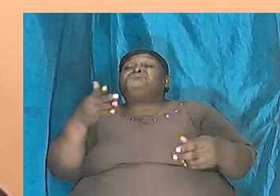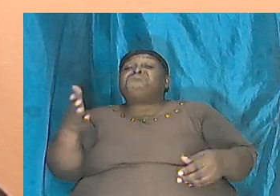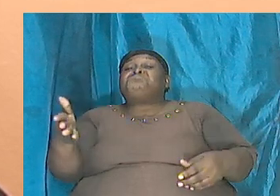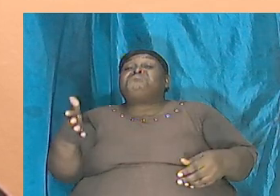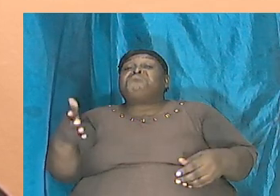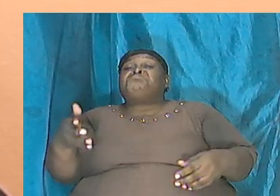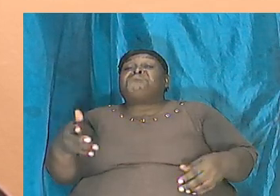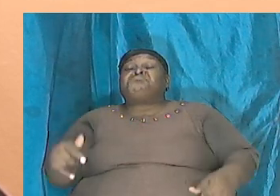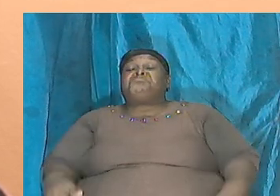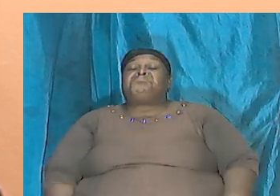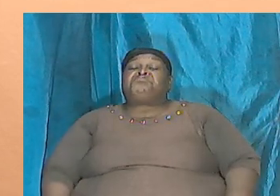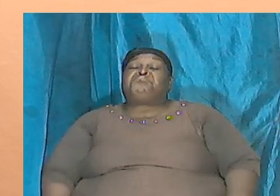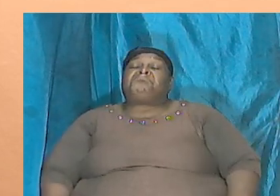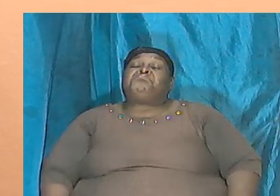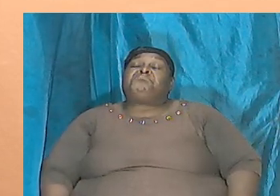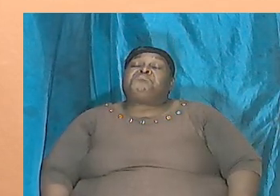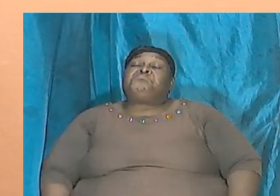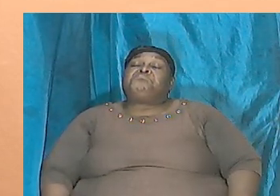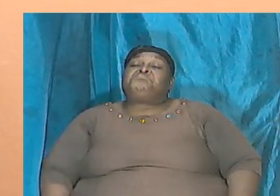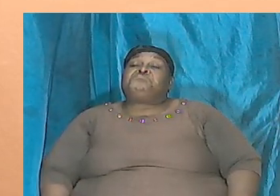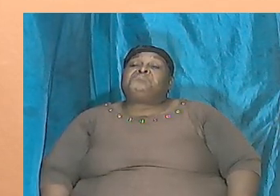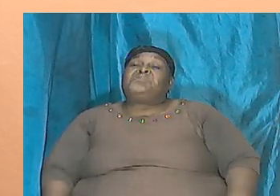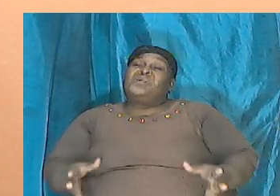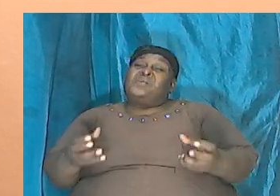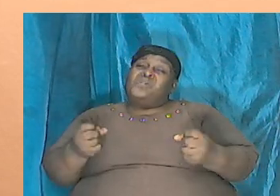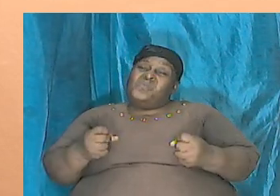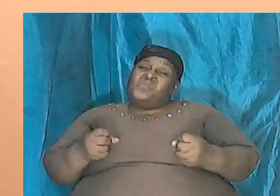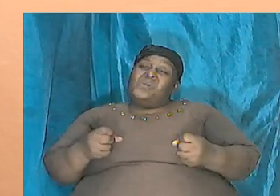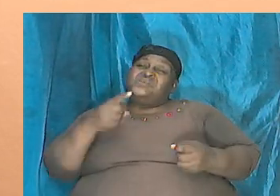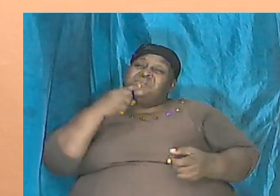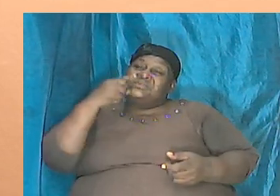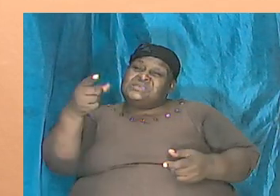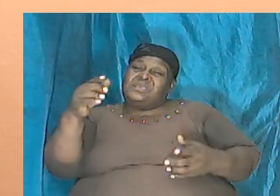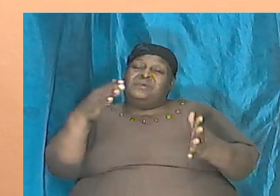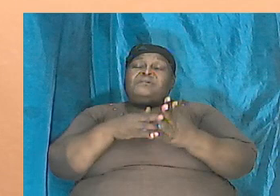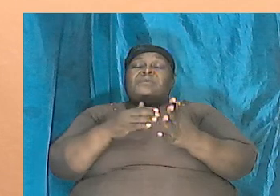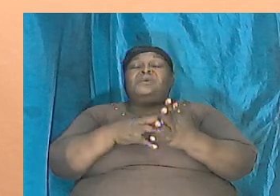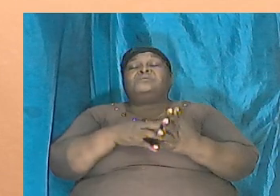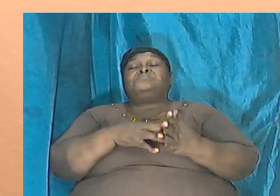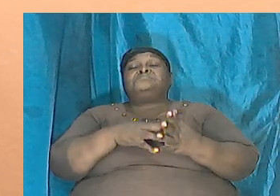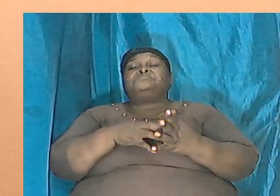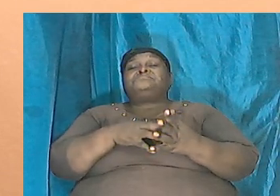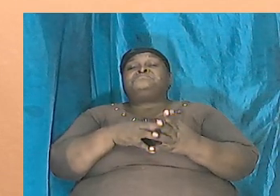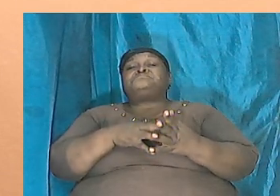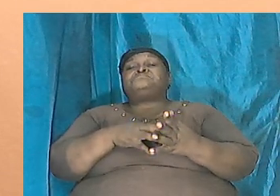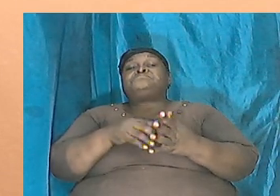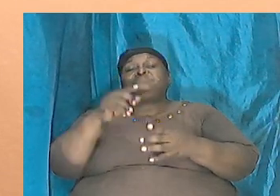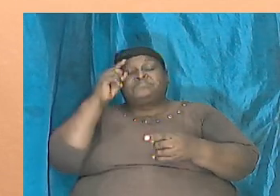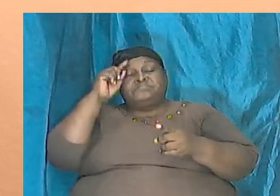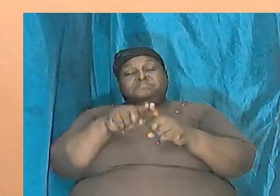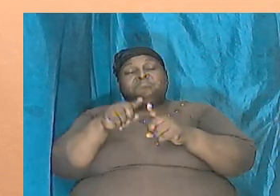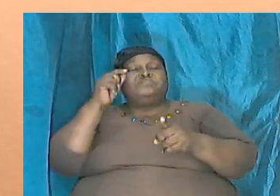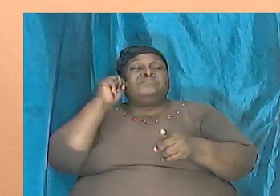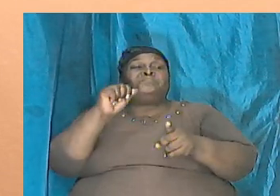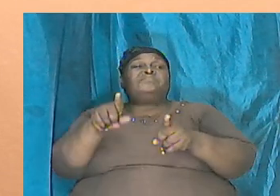etc etc but I want to submit again to us brothers and sisters